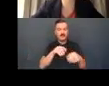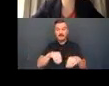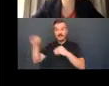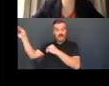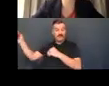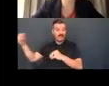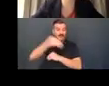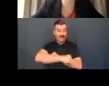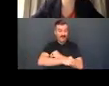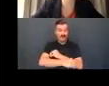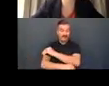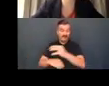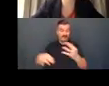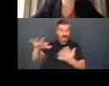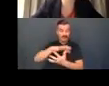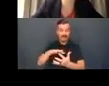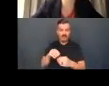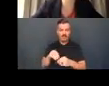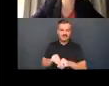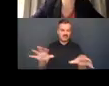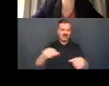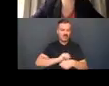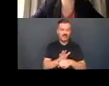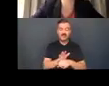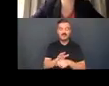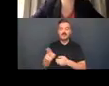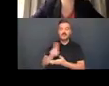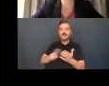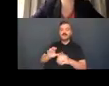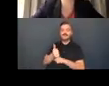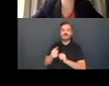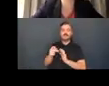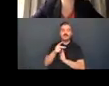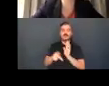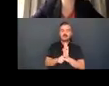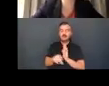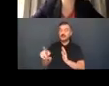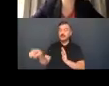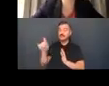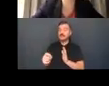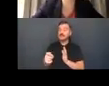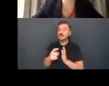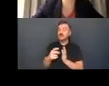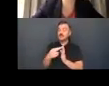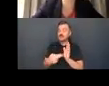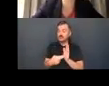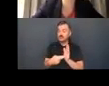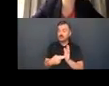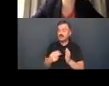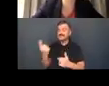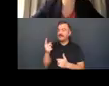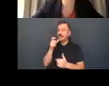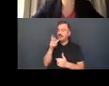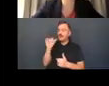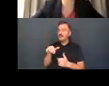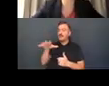COVID-19, the university implemented new policies requiring students to register with a private service that would remove